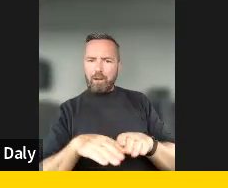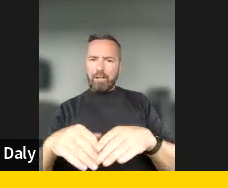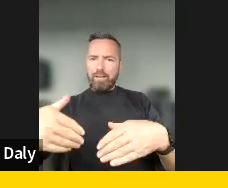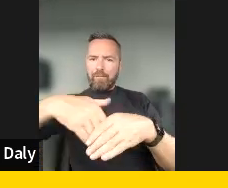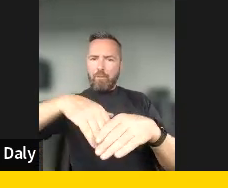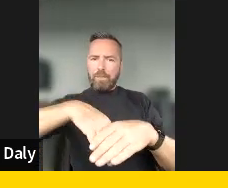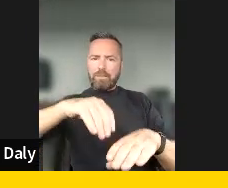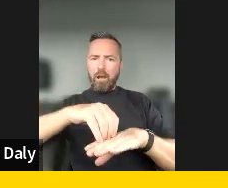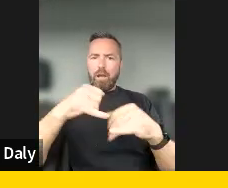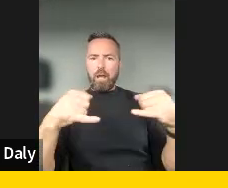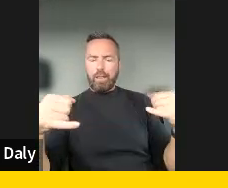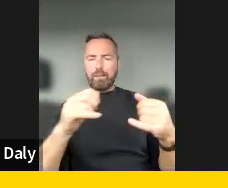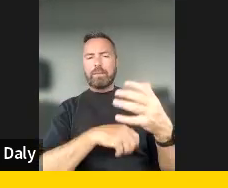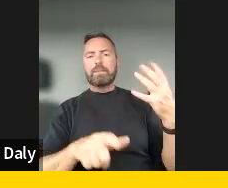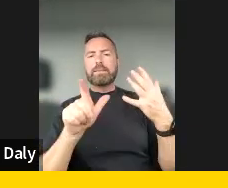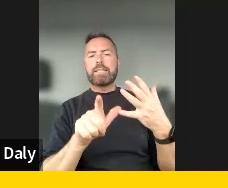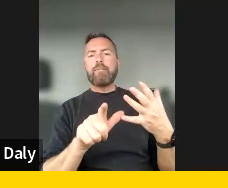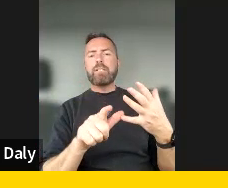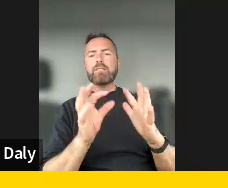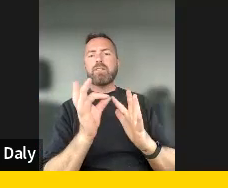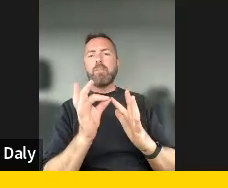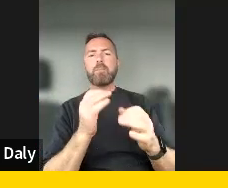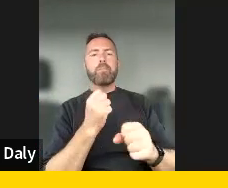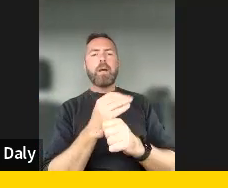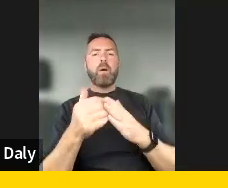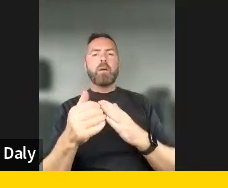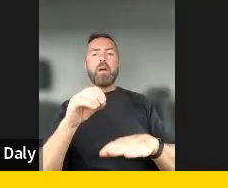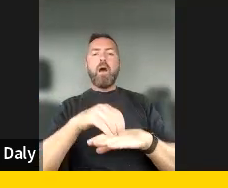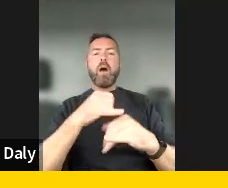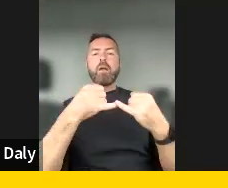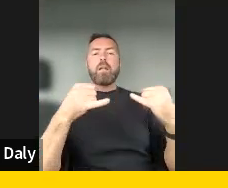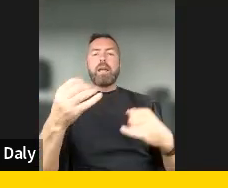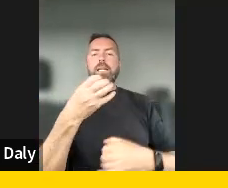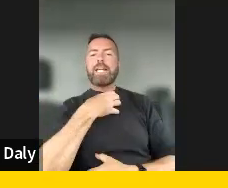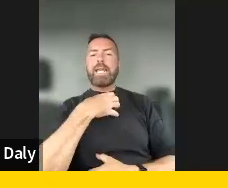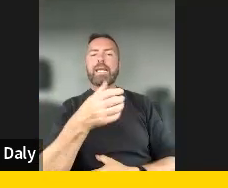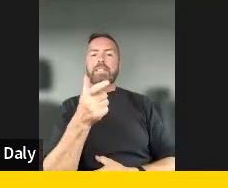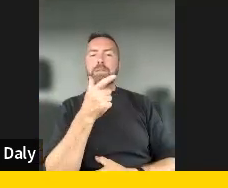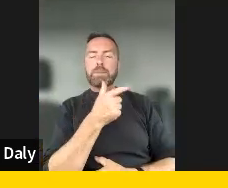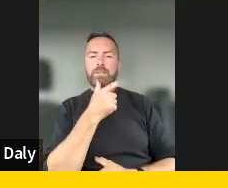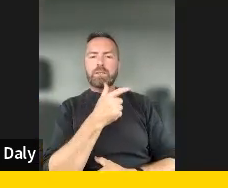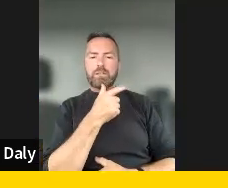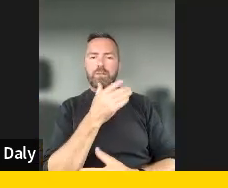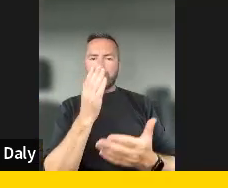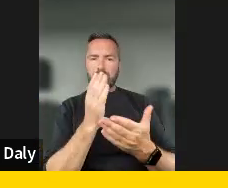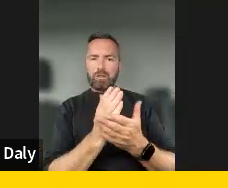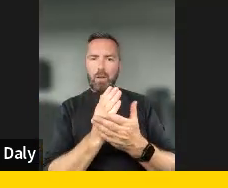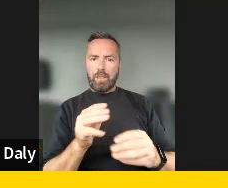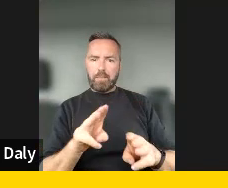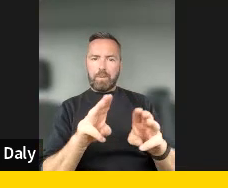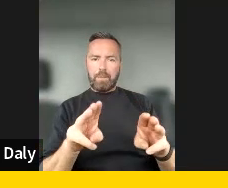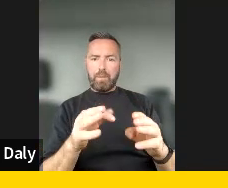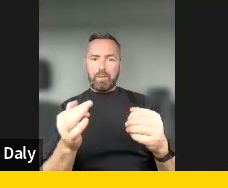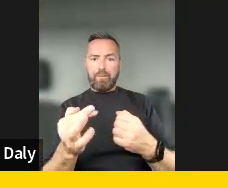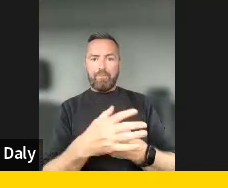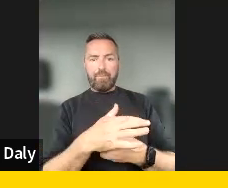Then the seventh was around online hate speech. So prevention of practices, uh, that really